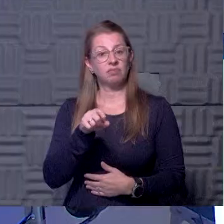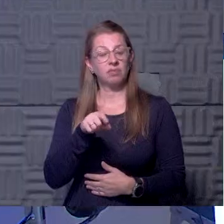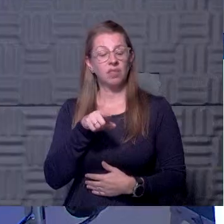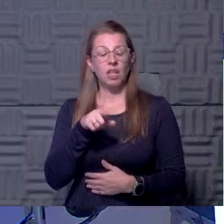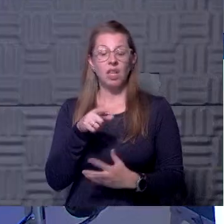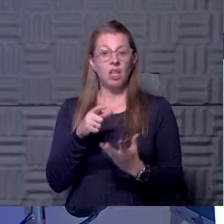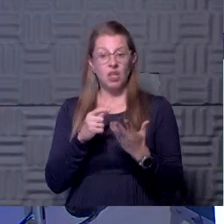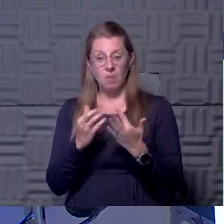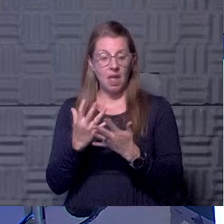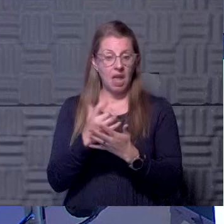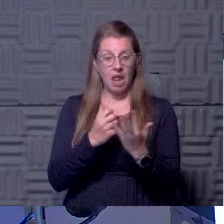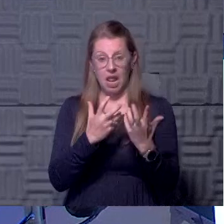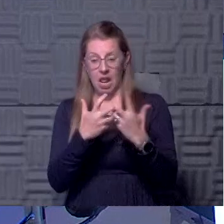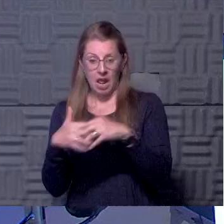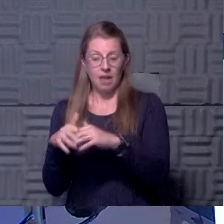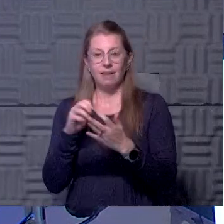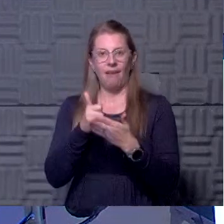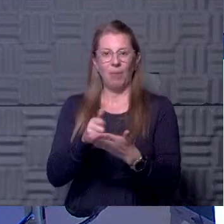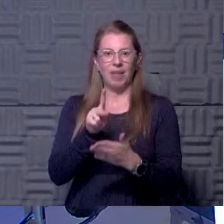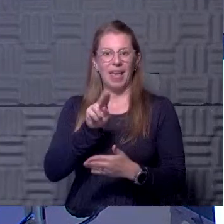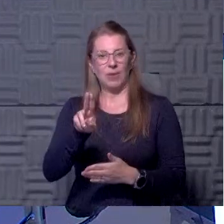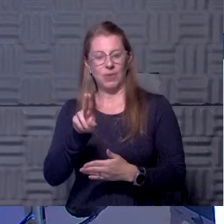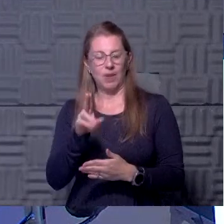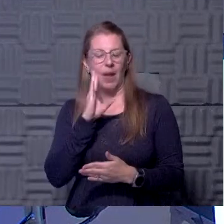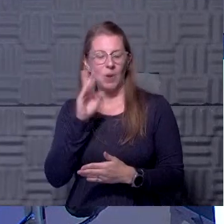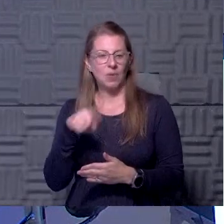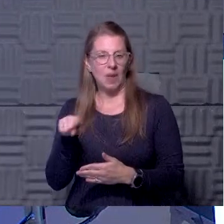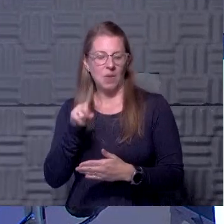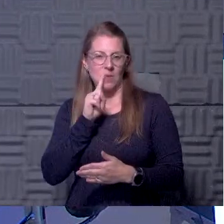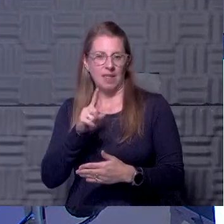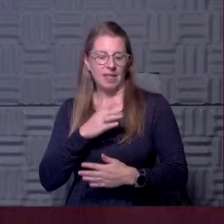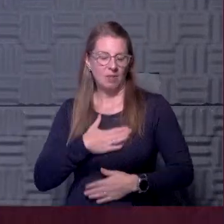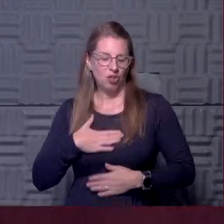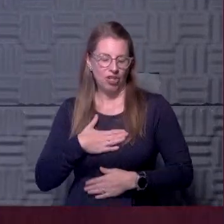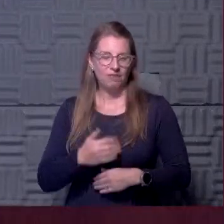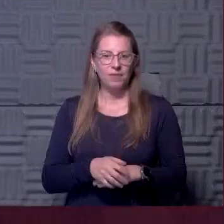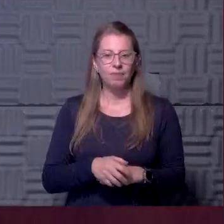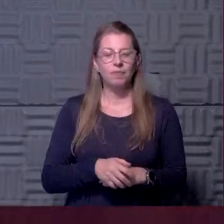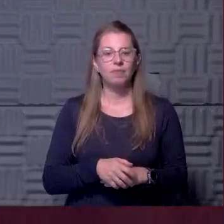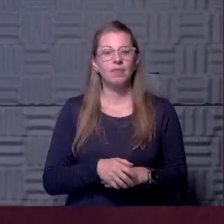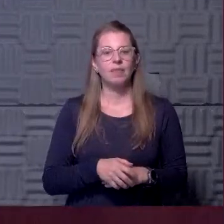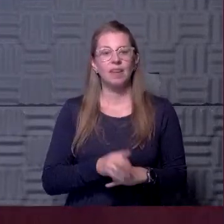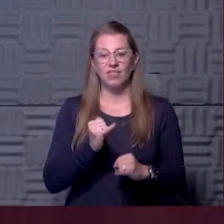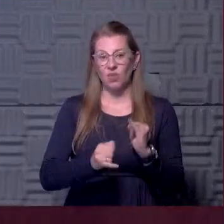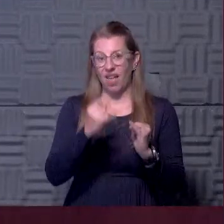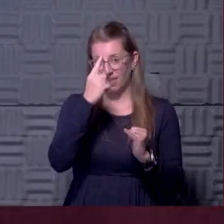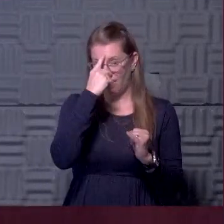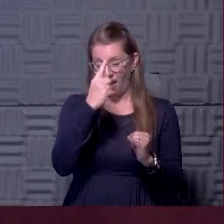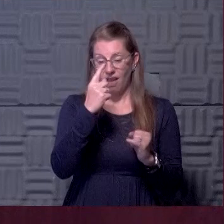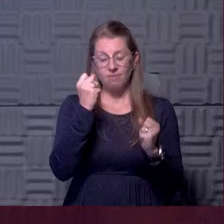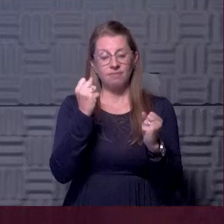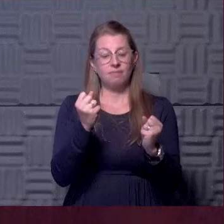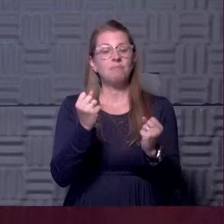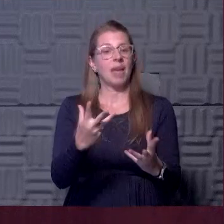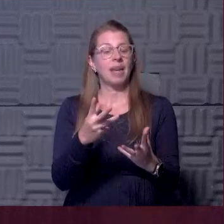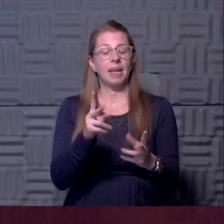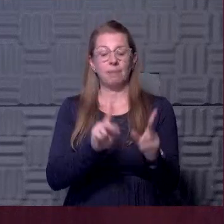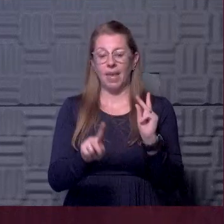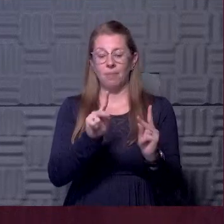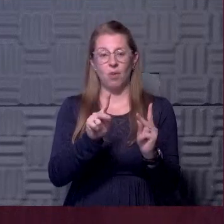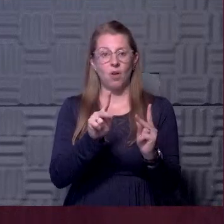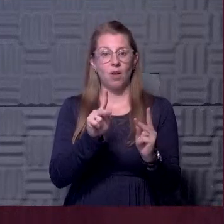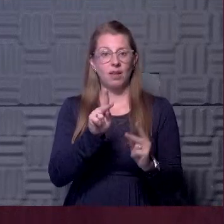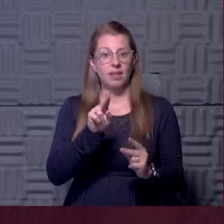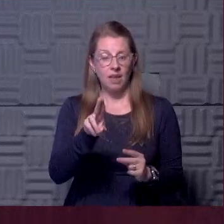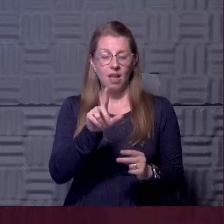guys putting all this stuff together to help KU. know they're, they're very appreciative. Well, I'd want to leave with the thought that there's a lot of people, especially on campus in Lawrence who have done